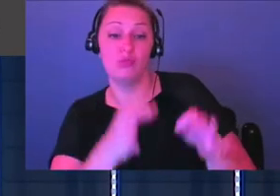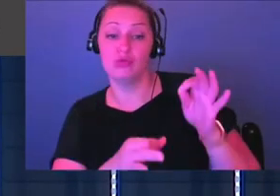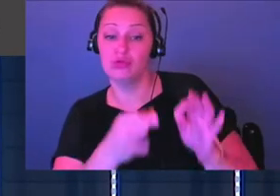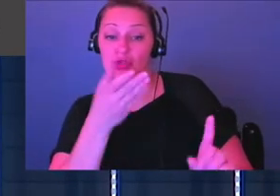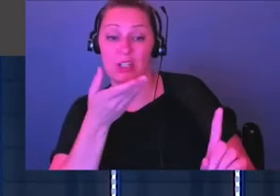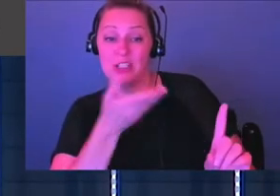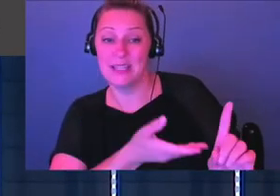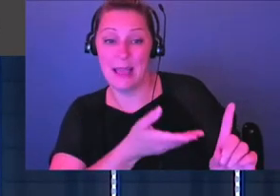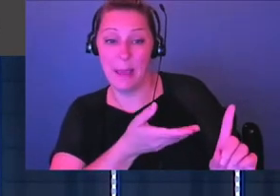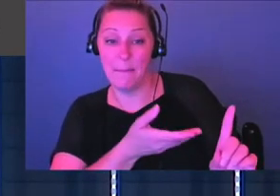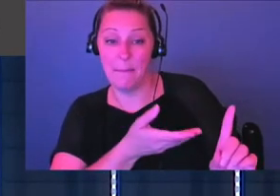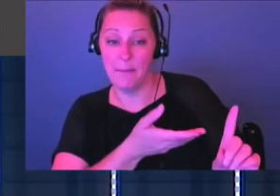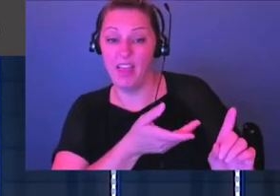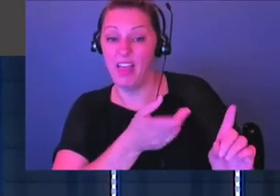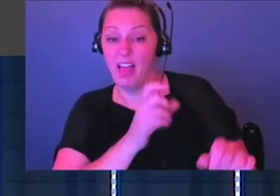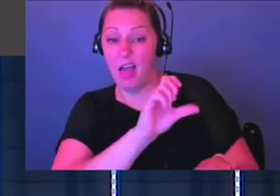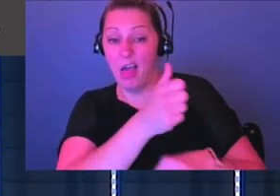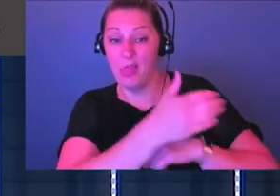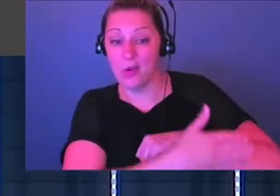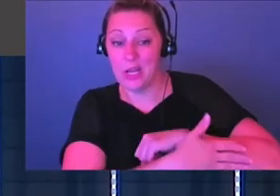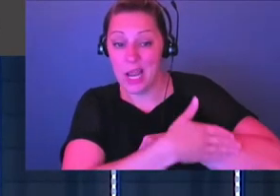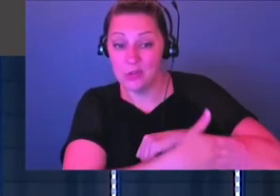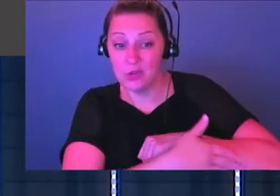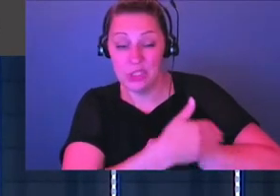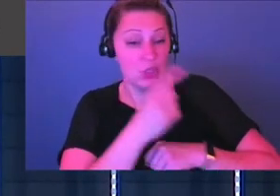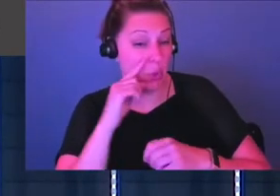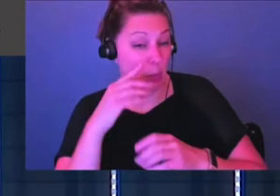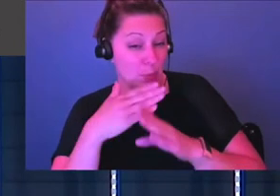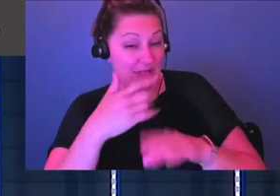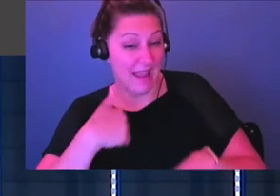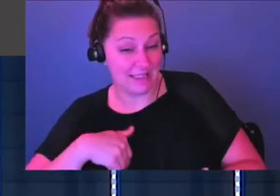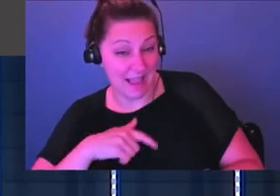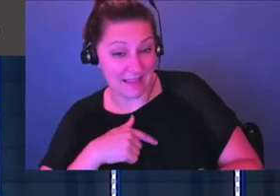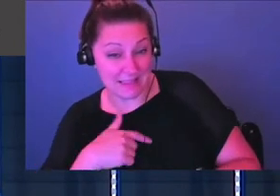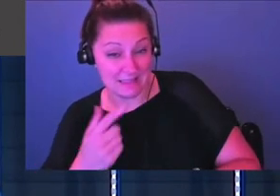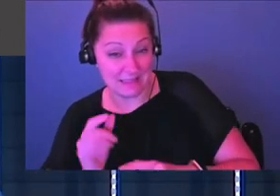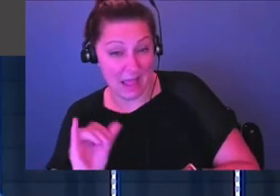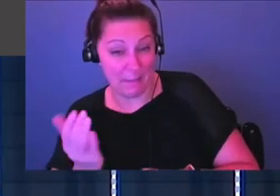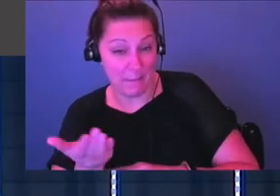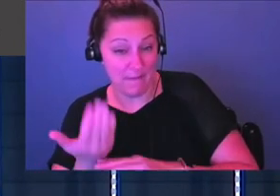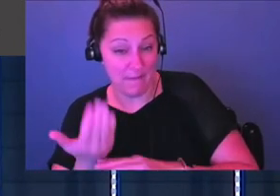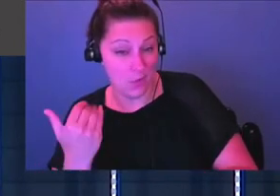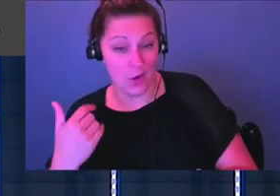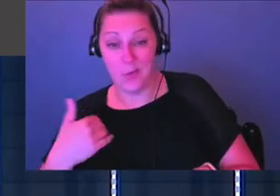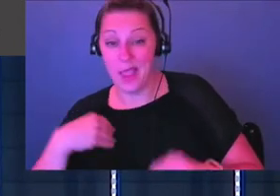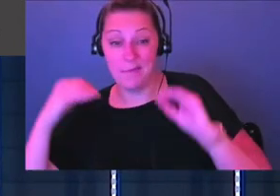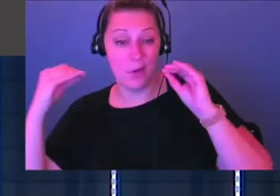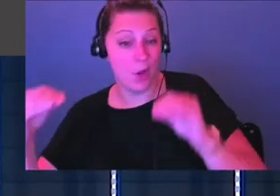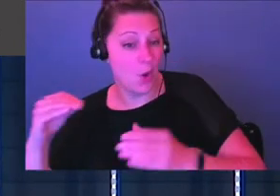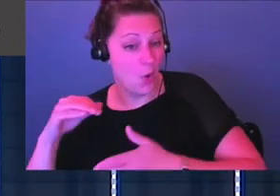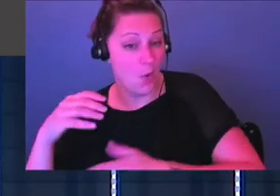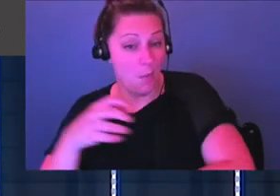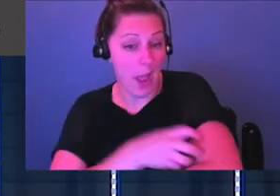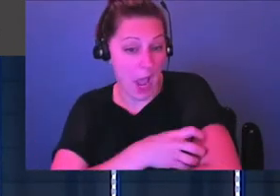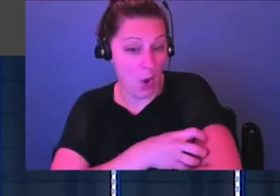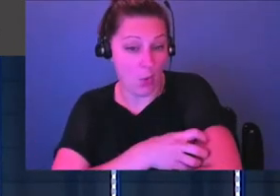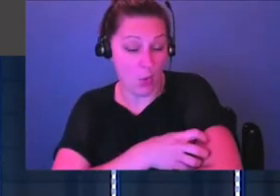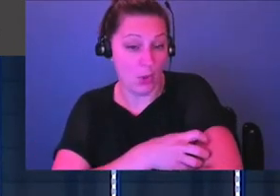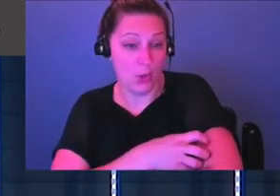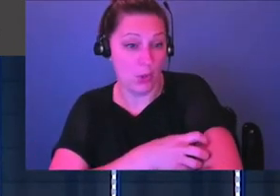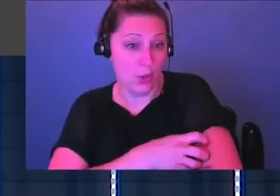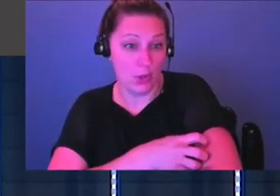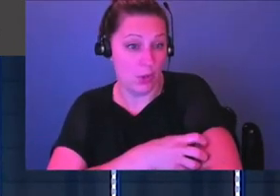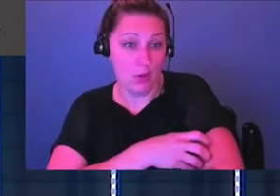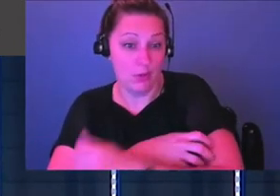come and judge these nations and protect us like you have before? For we have no power, again, to face